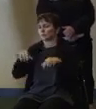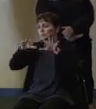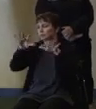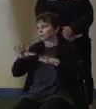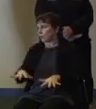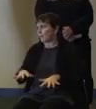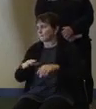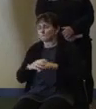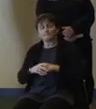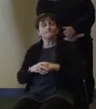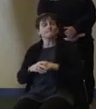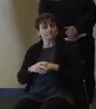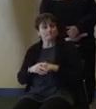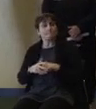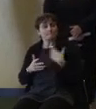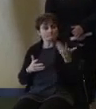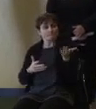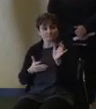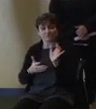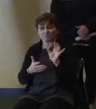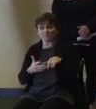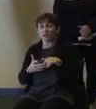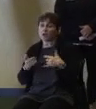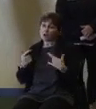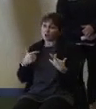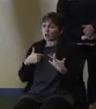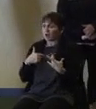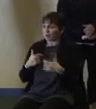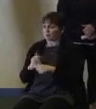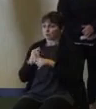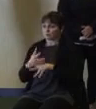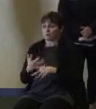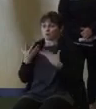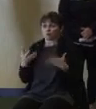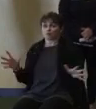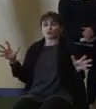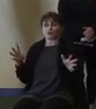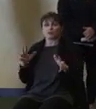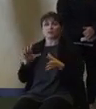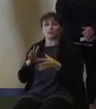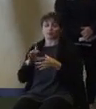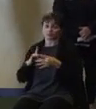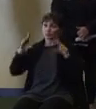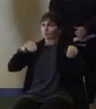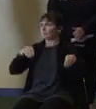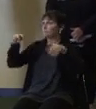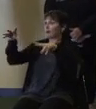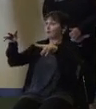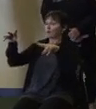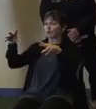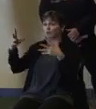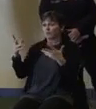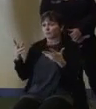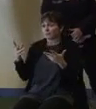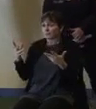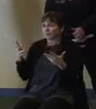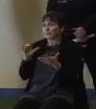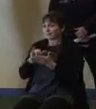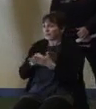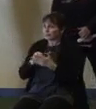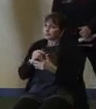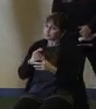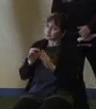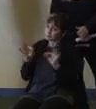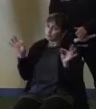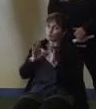storm? Thank you for that. I was prepared to say getting people's power back on, and that is going to be laser-focused